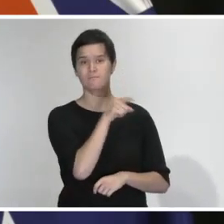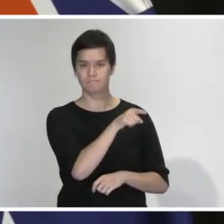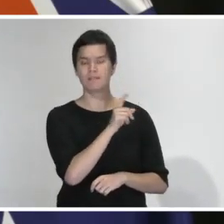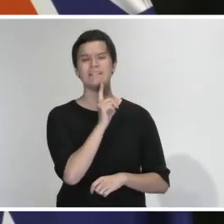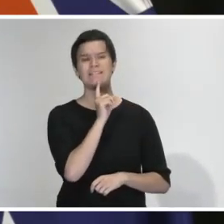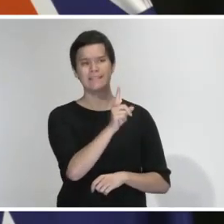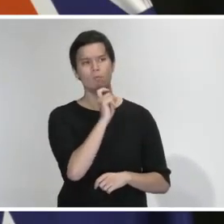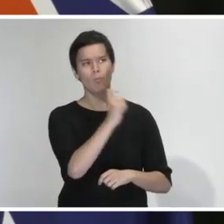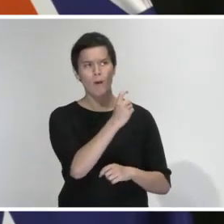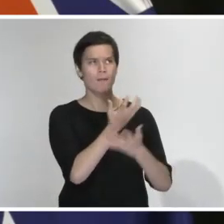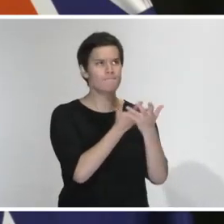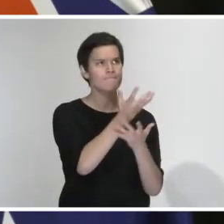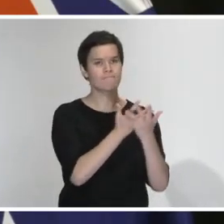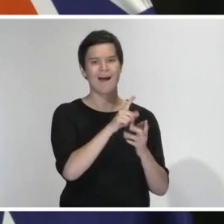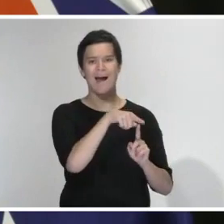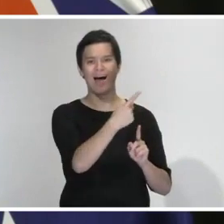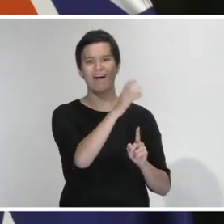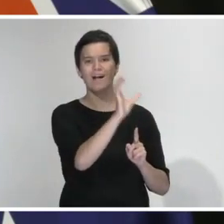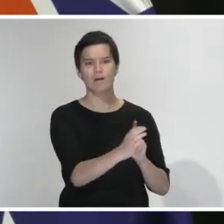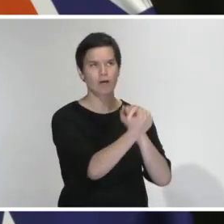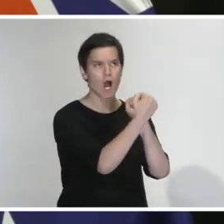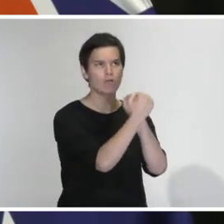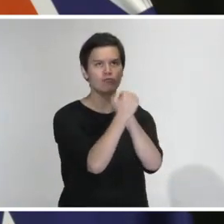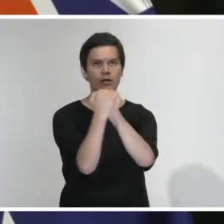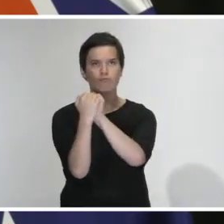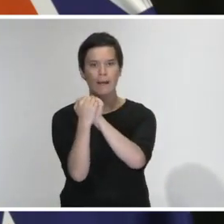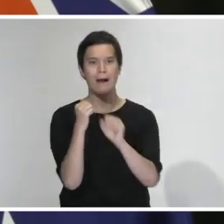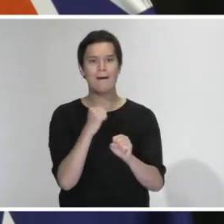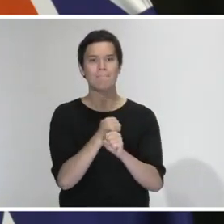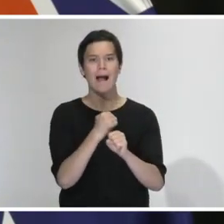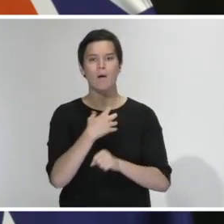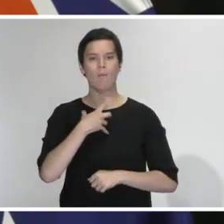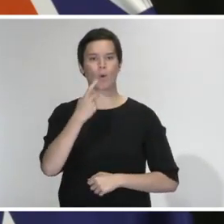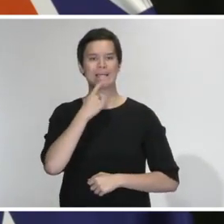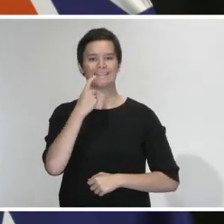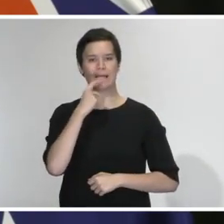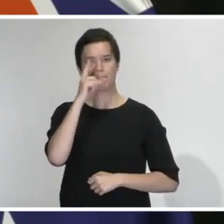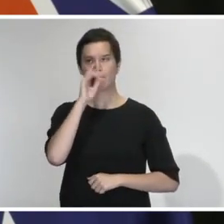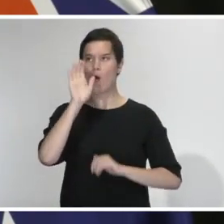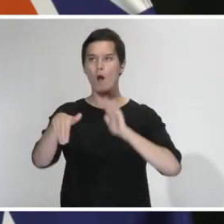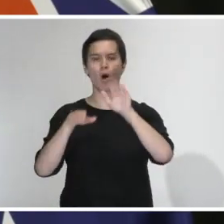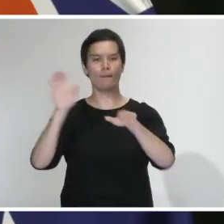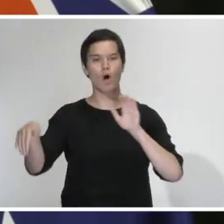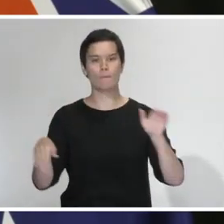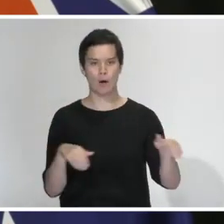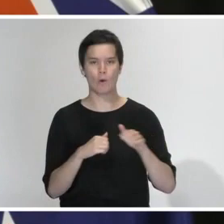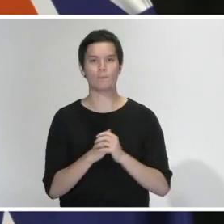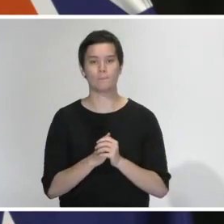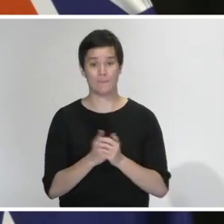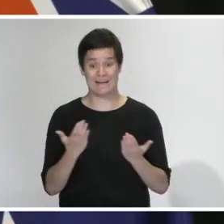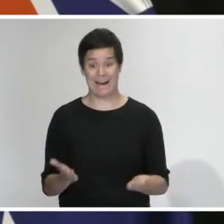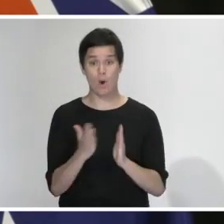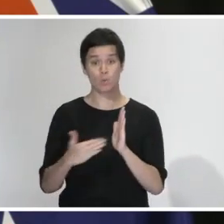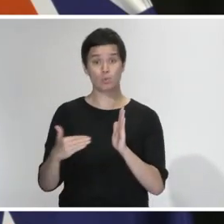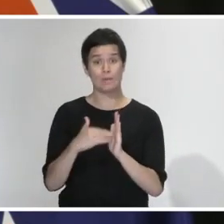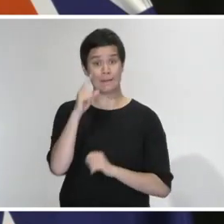range of countries to make it easier for each other's citizens to get home. As you know a major barrier to New Zealanders getting back care at the moment